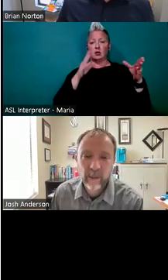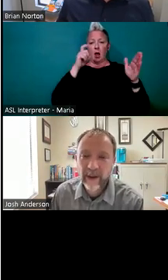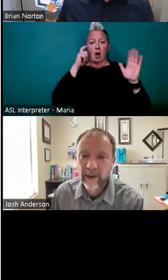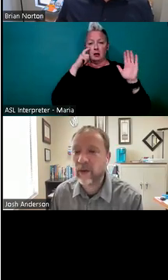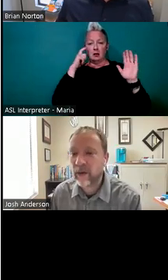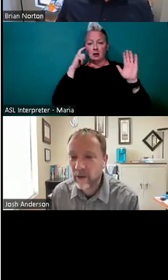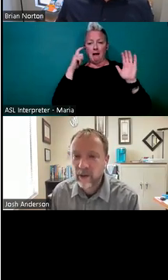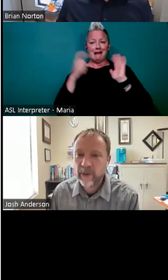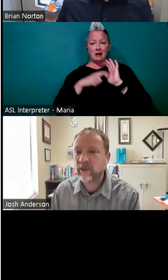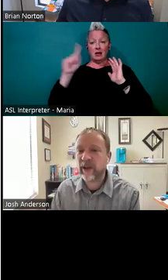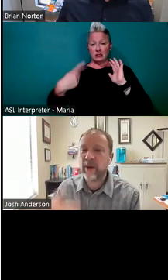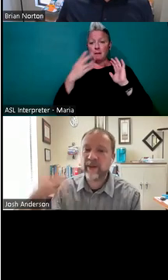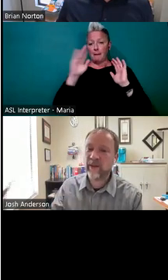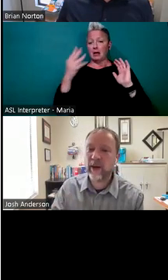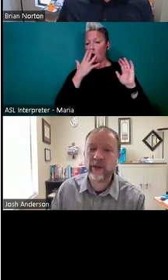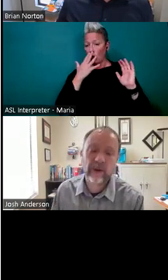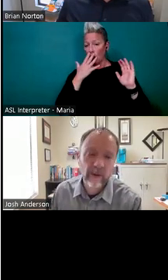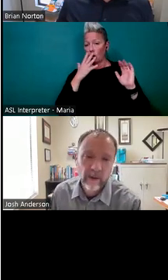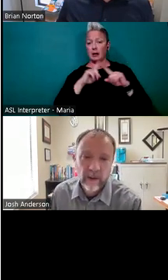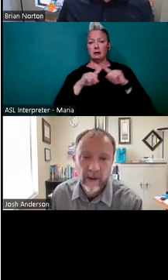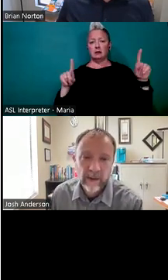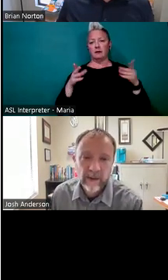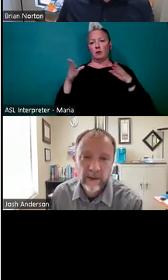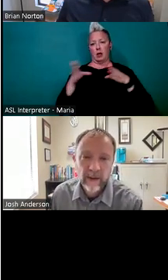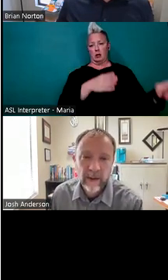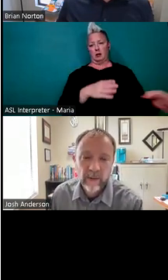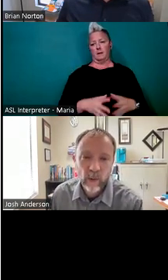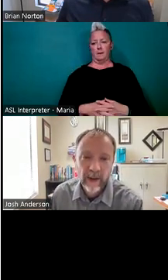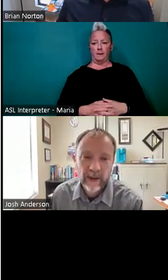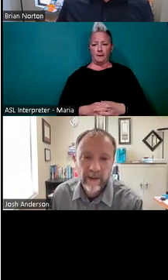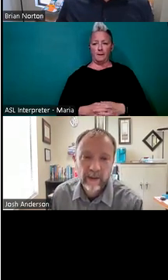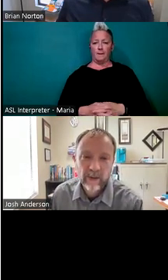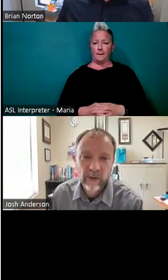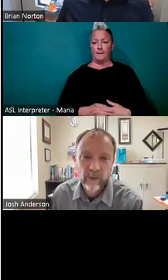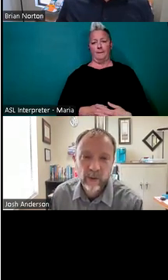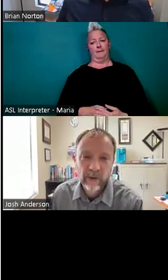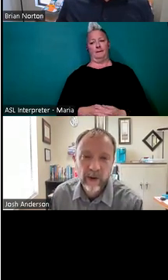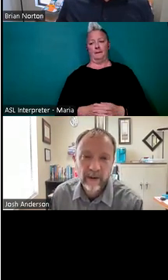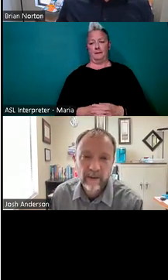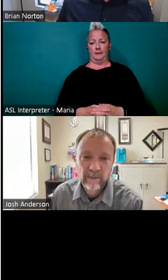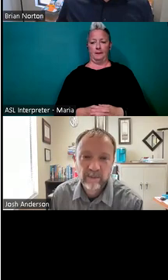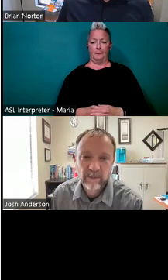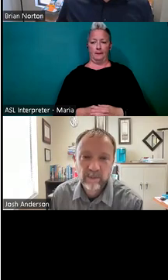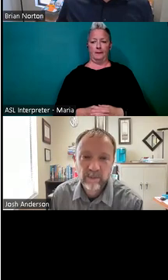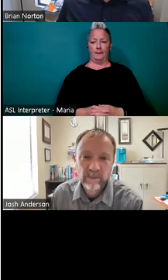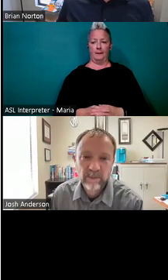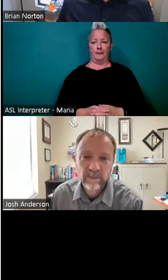uh, by color, but instead by some other, uh, kind of way is, is really great.